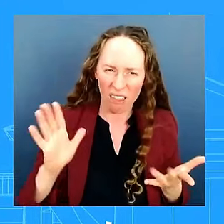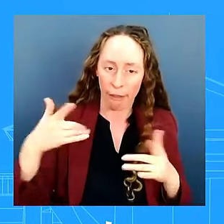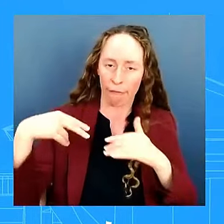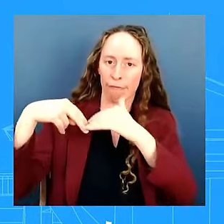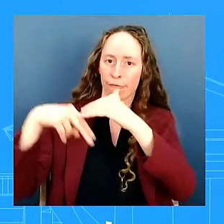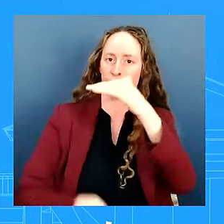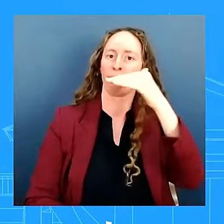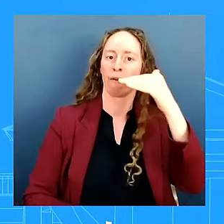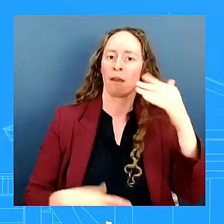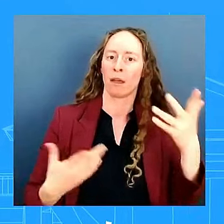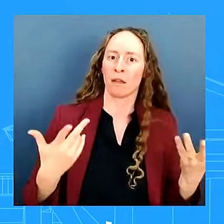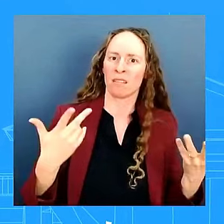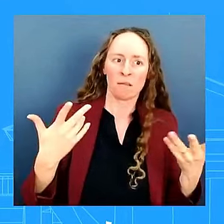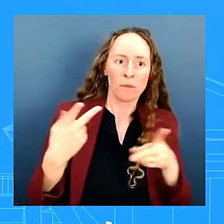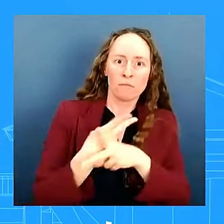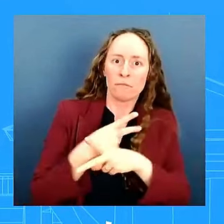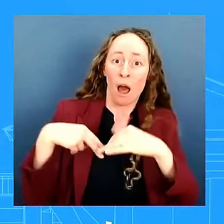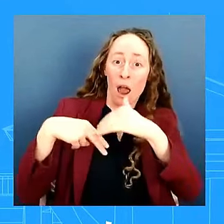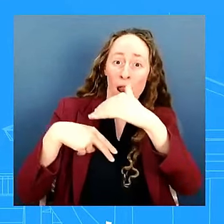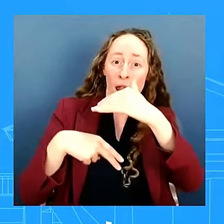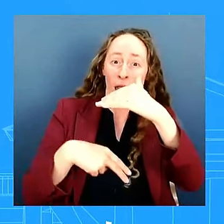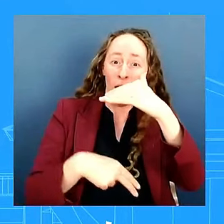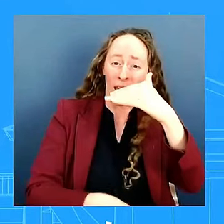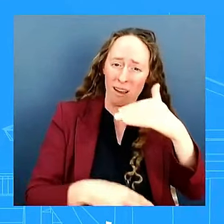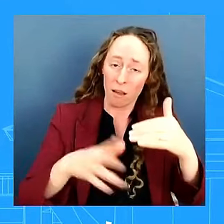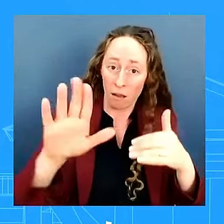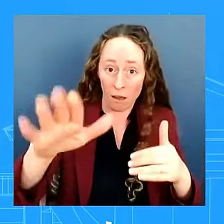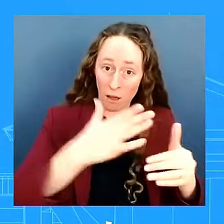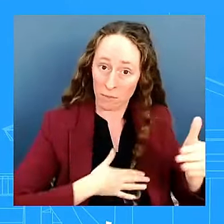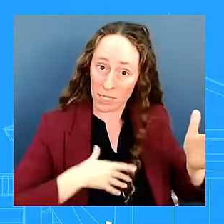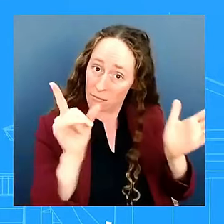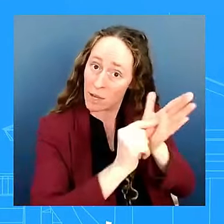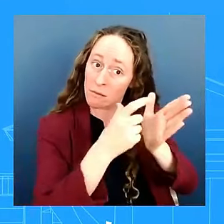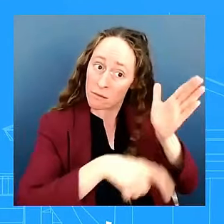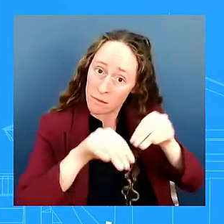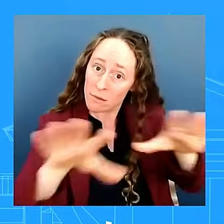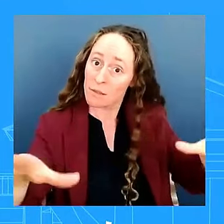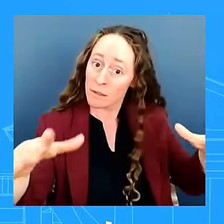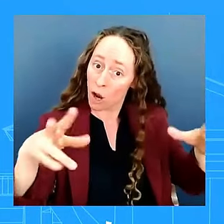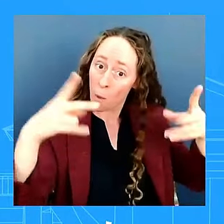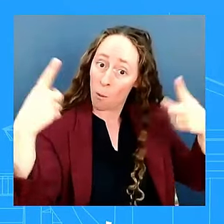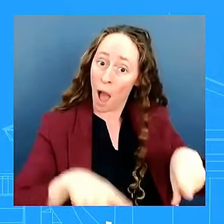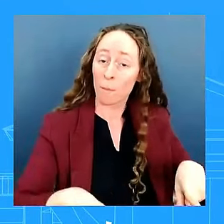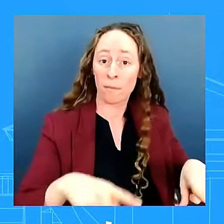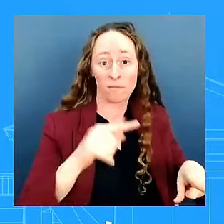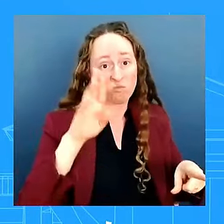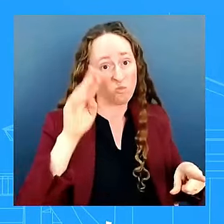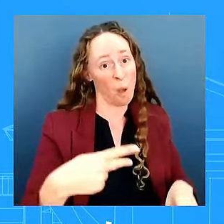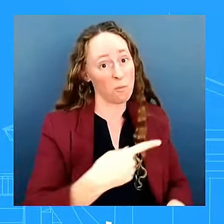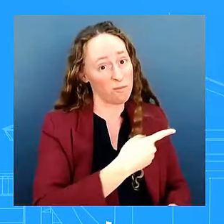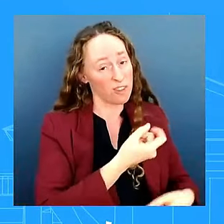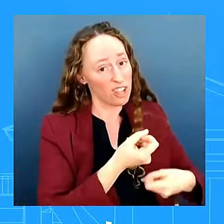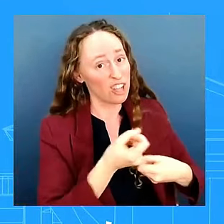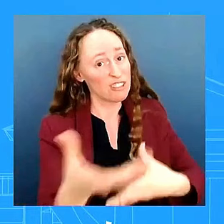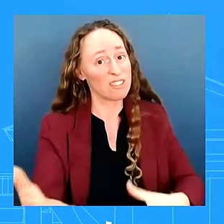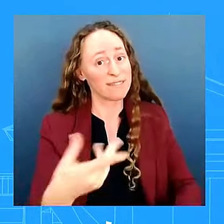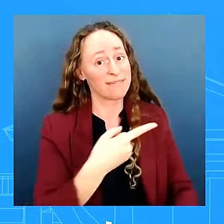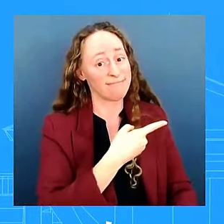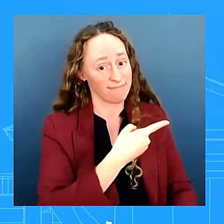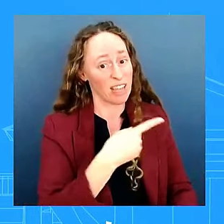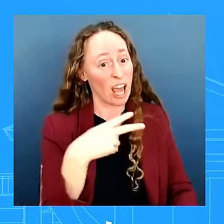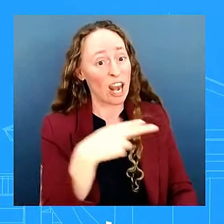the trump administration did when it came to the deficit and what we've had to what we've had to deal with and fix and